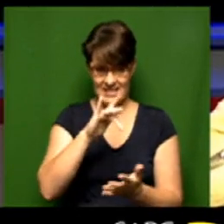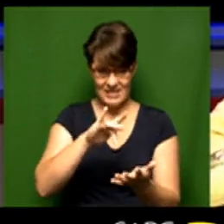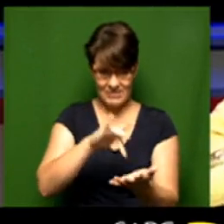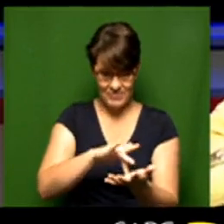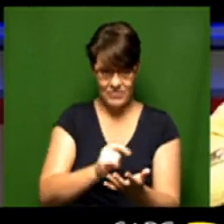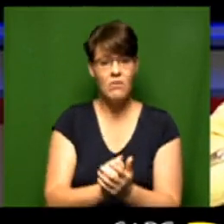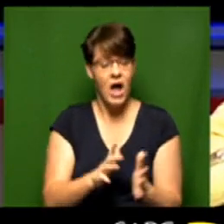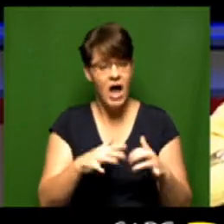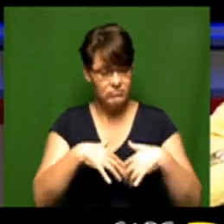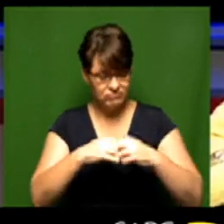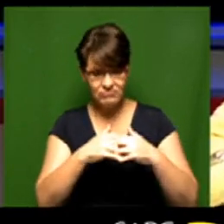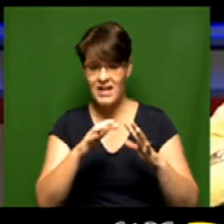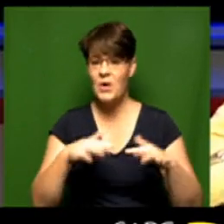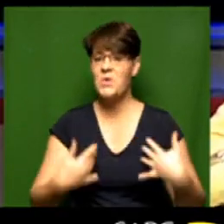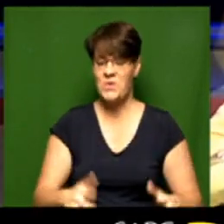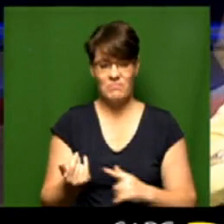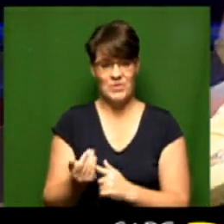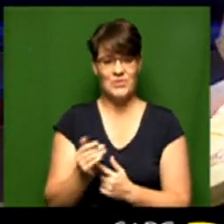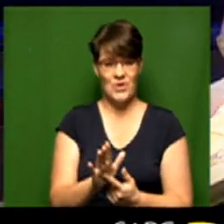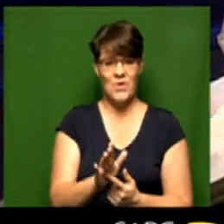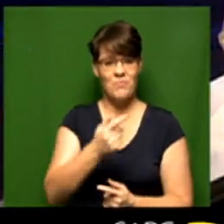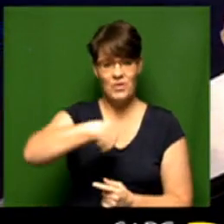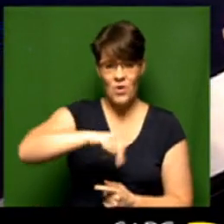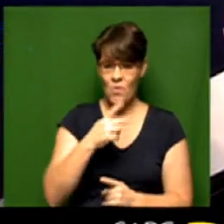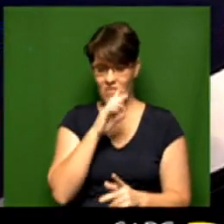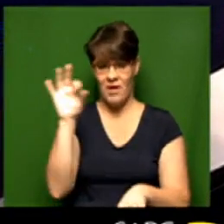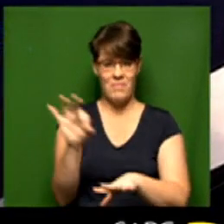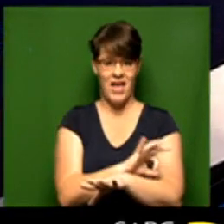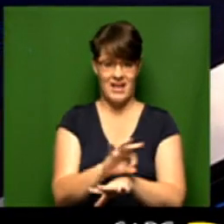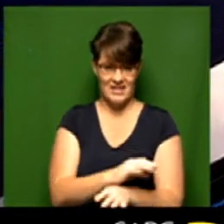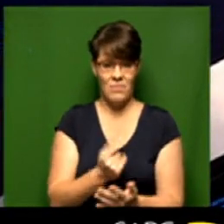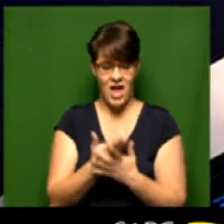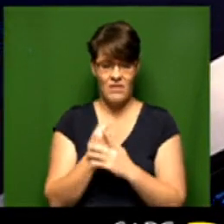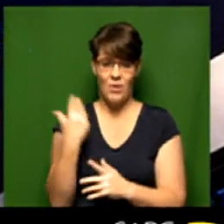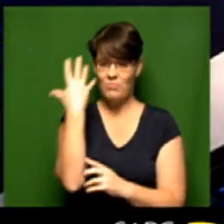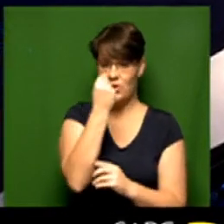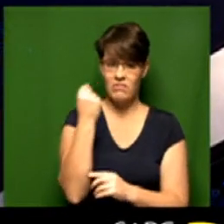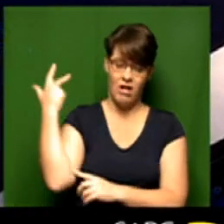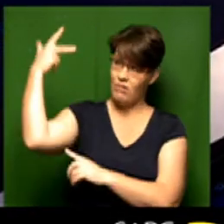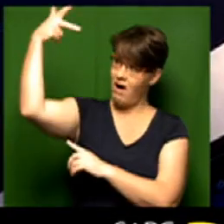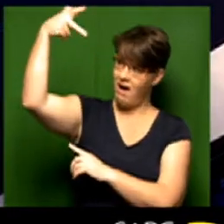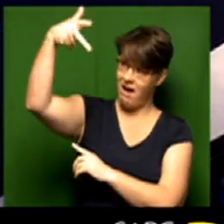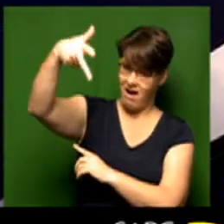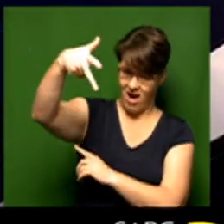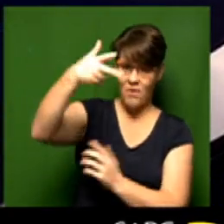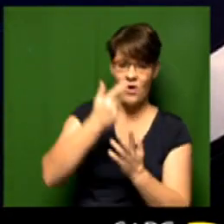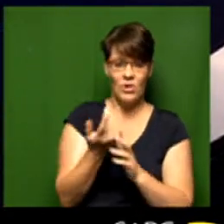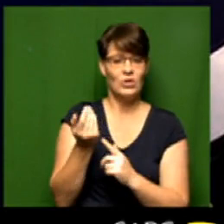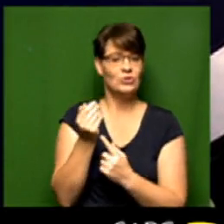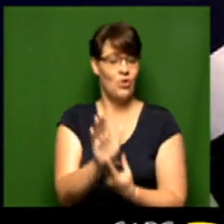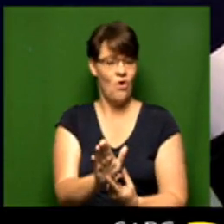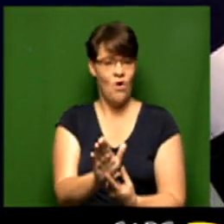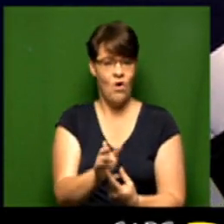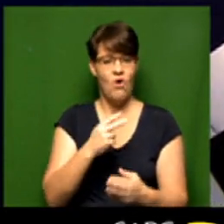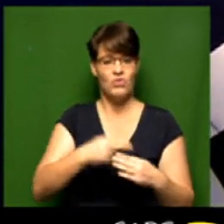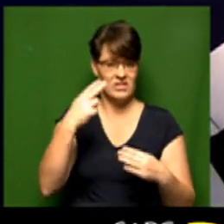beautiful setup here we really do so it's great to show you what we what we've got planned for you so we've got this beautiful overhead camera that is going to show you